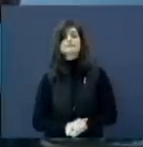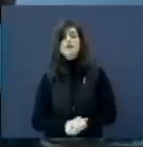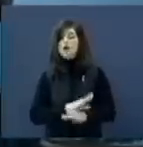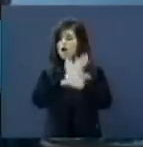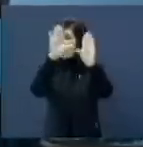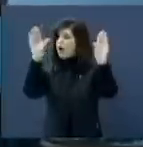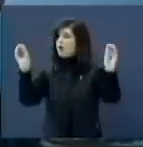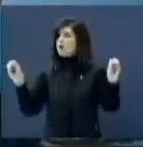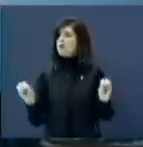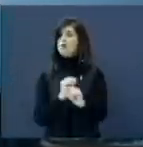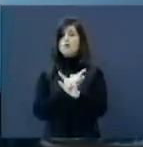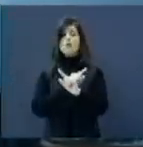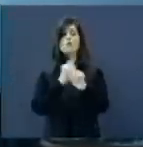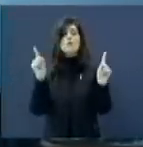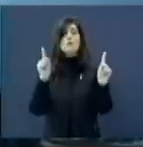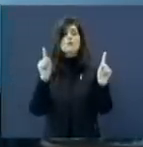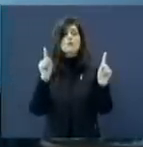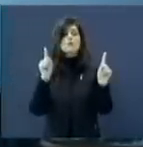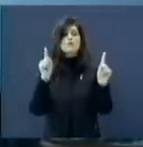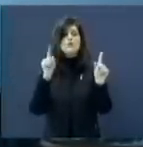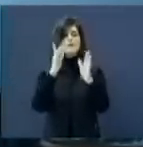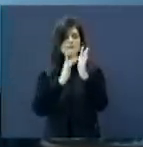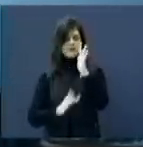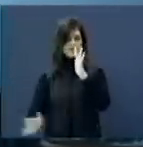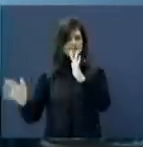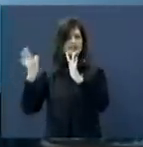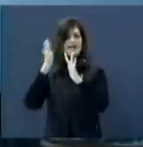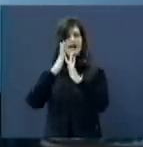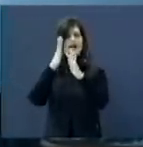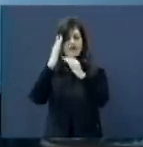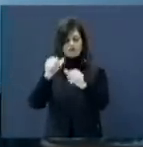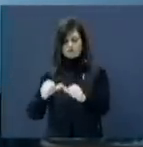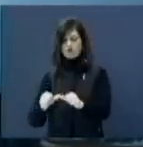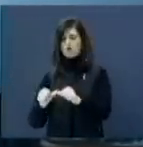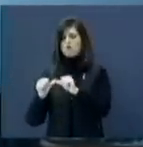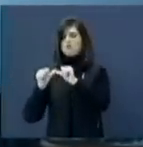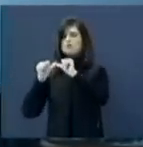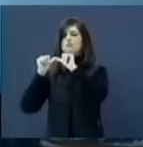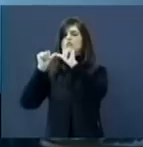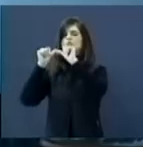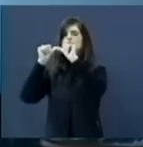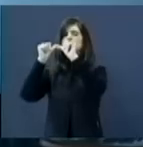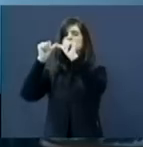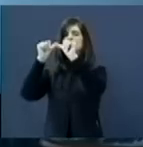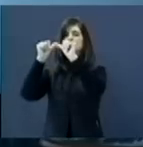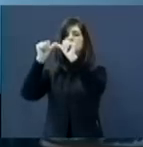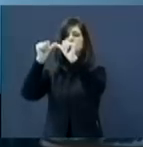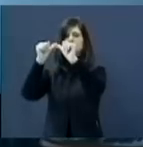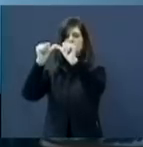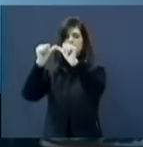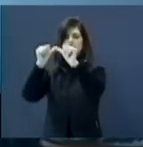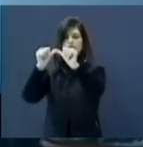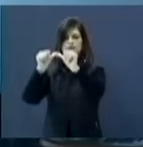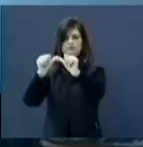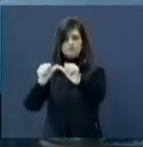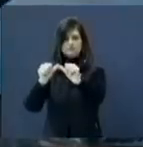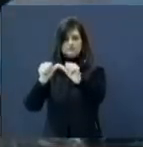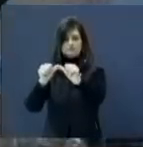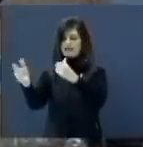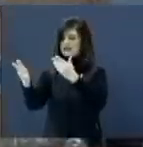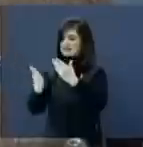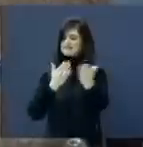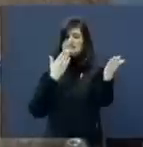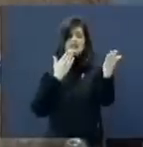Oh, but the anchor holds Though the